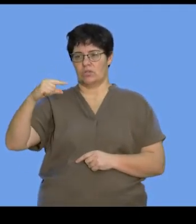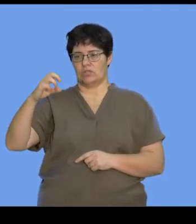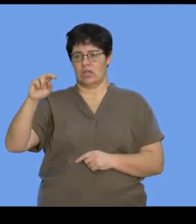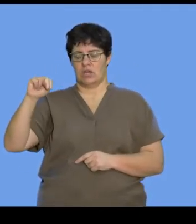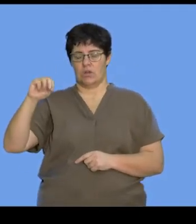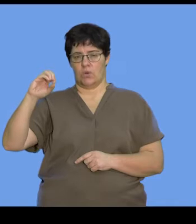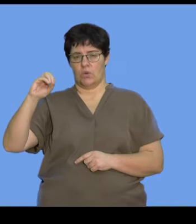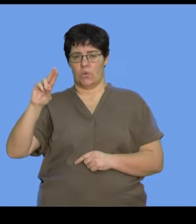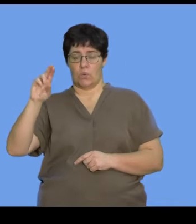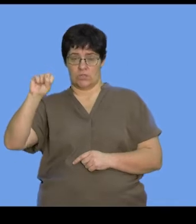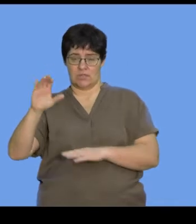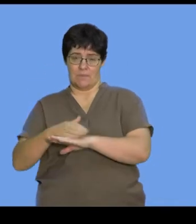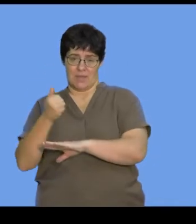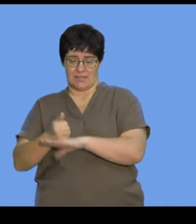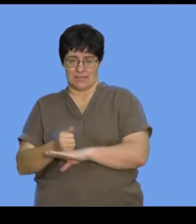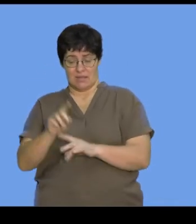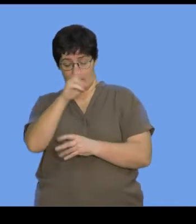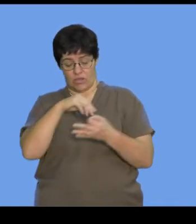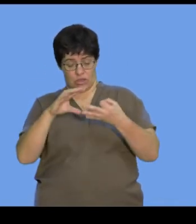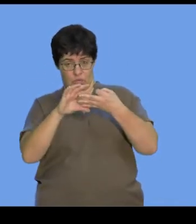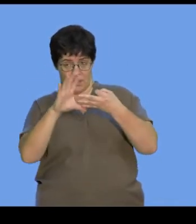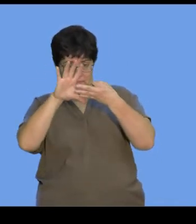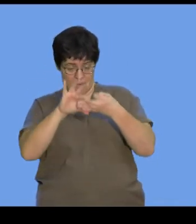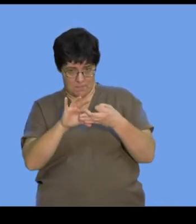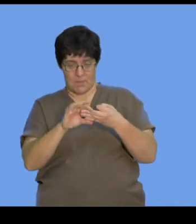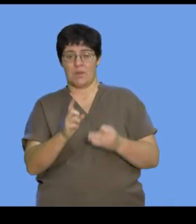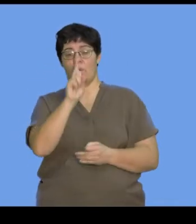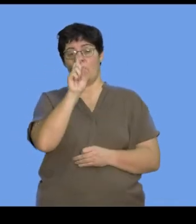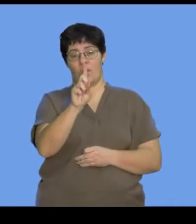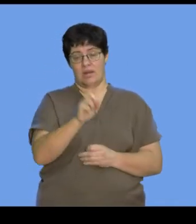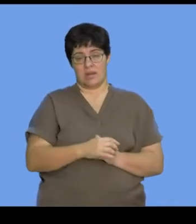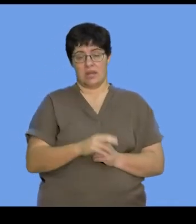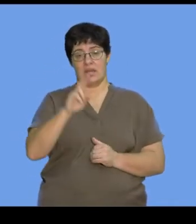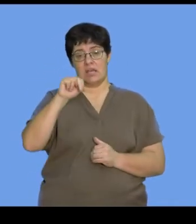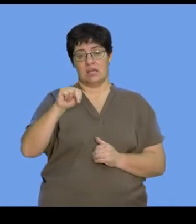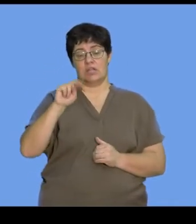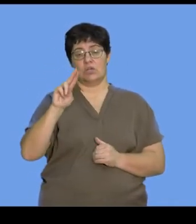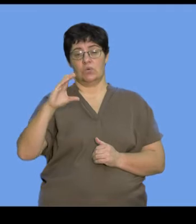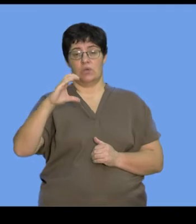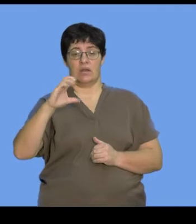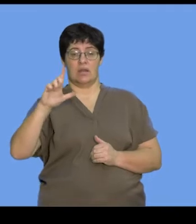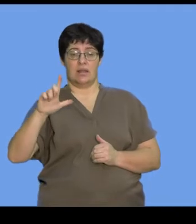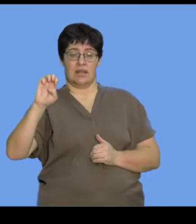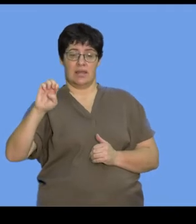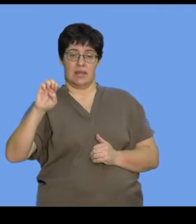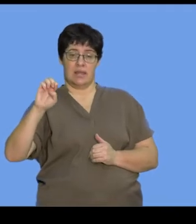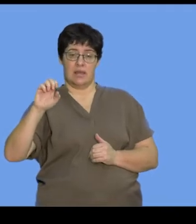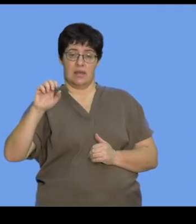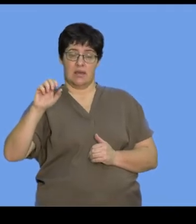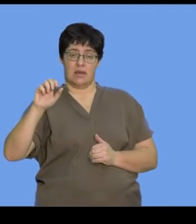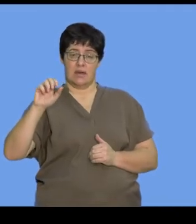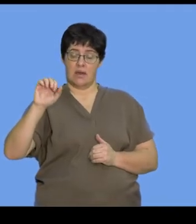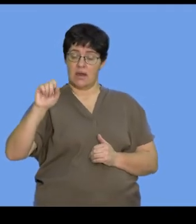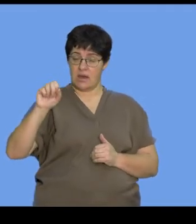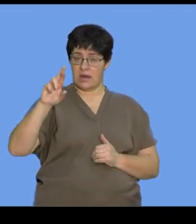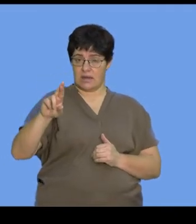that make up a single nucleotide. And as I mentioned that a nucleotide refers to the simplest